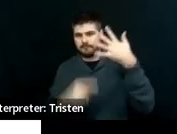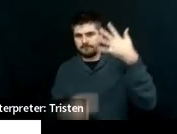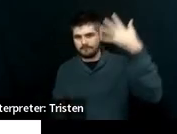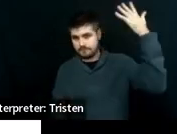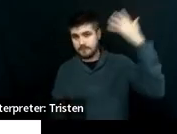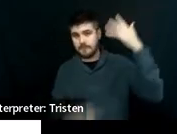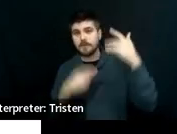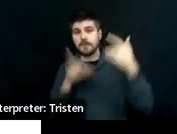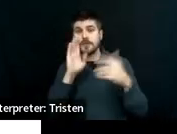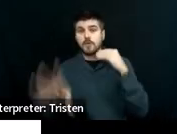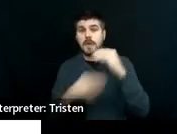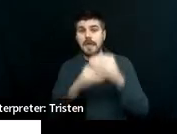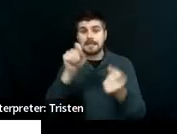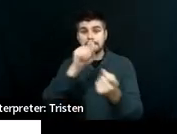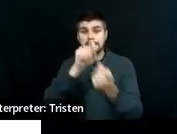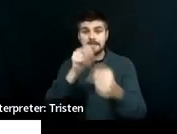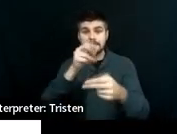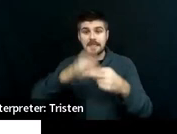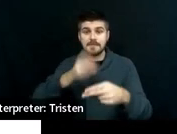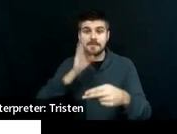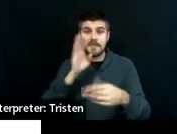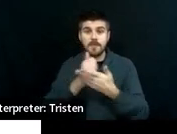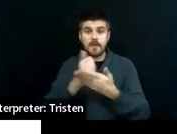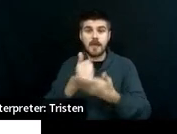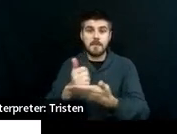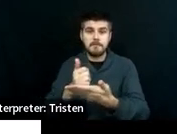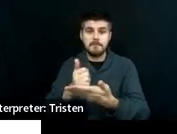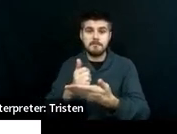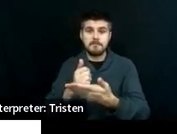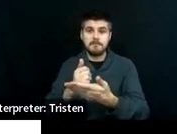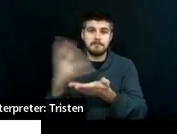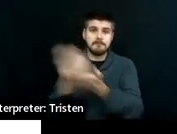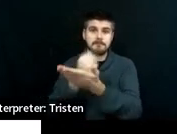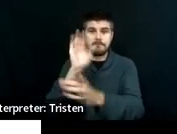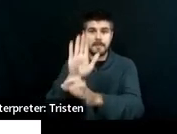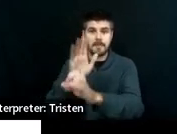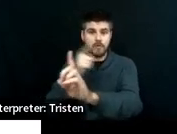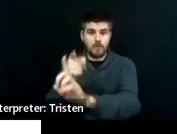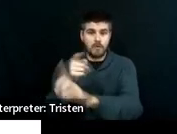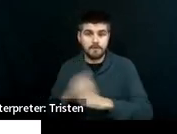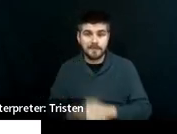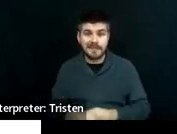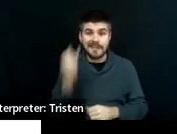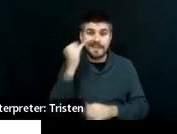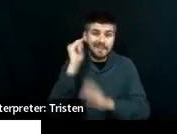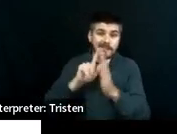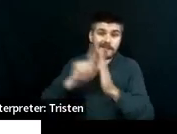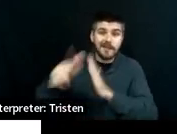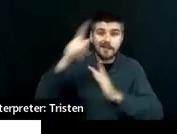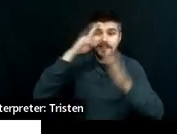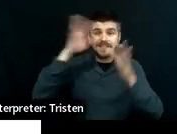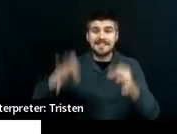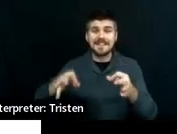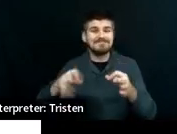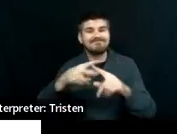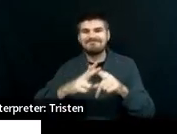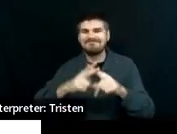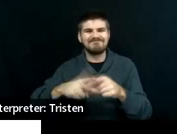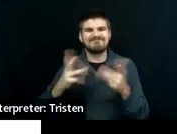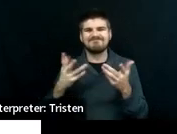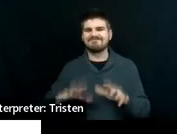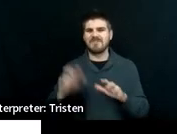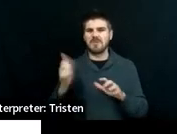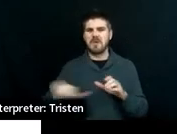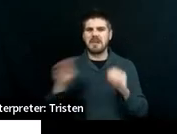electives that will help them reach the post-secondary goals. If they change their mind in the next year and they don't want